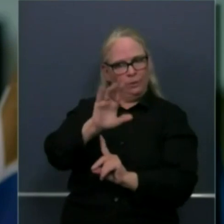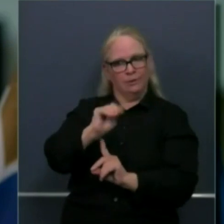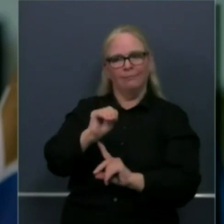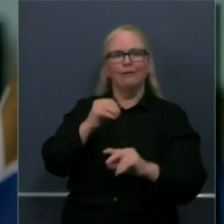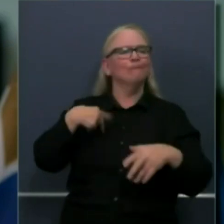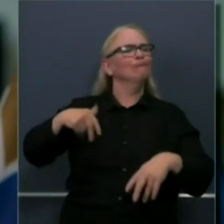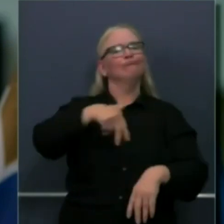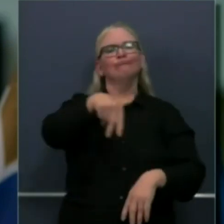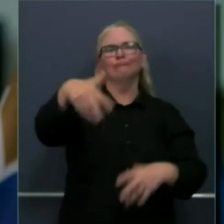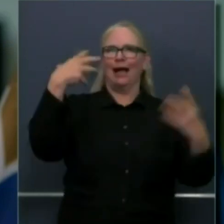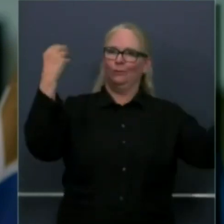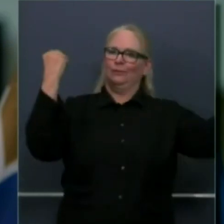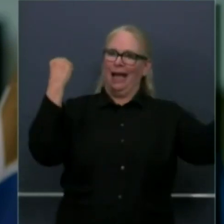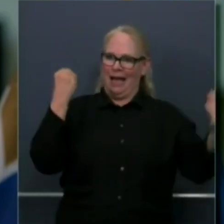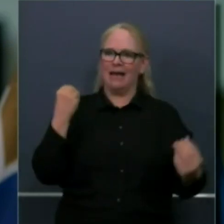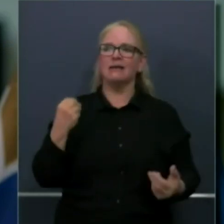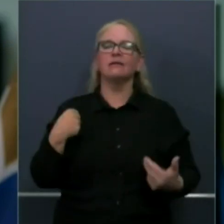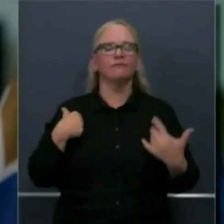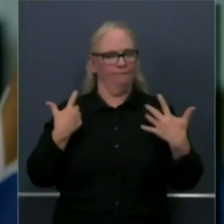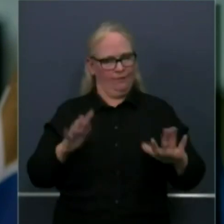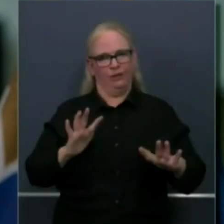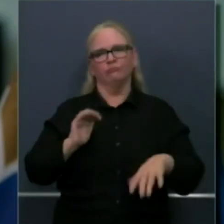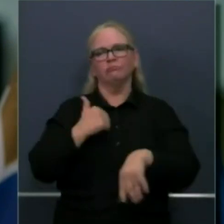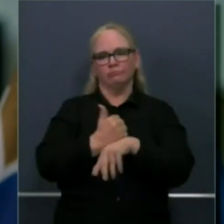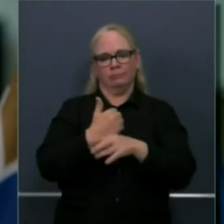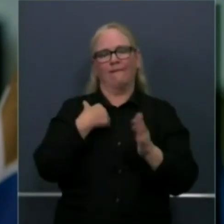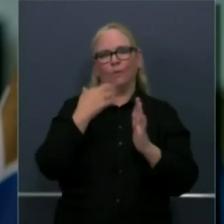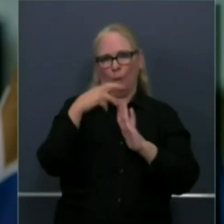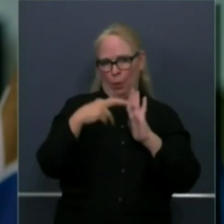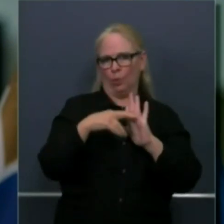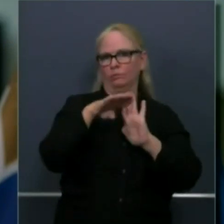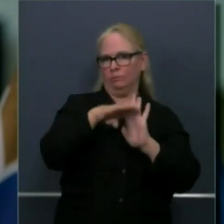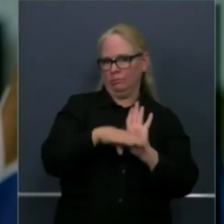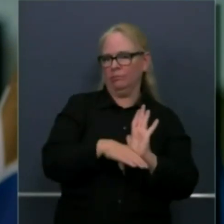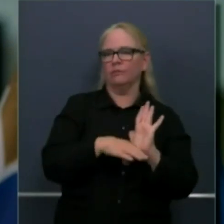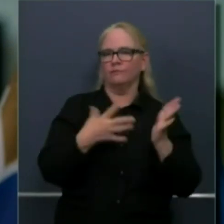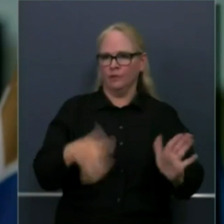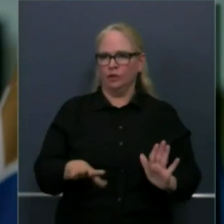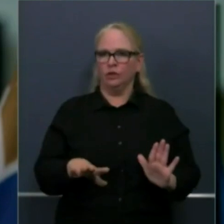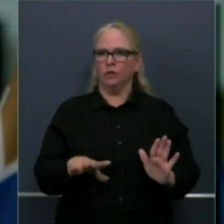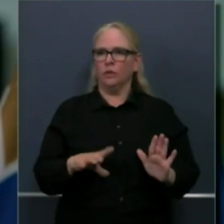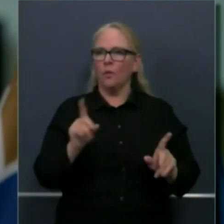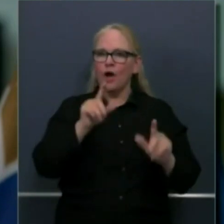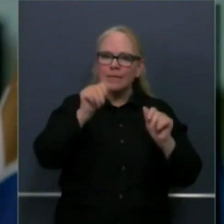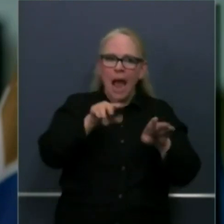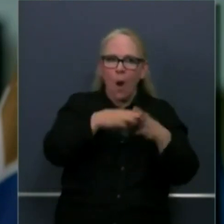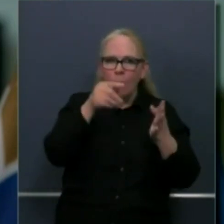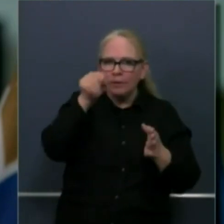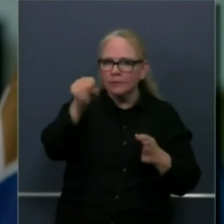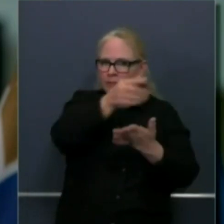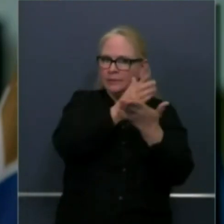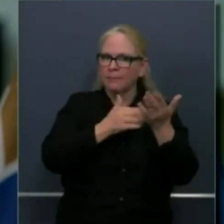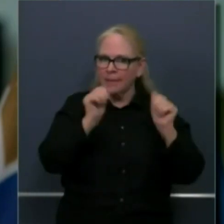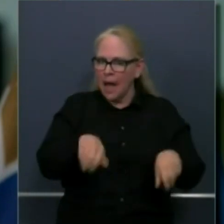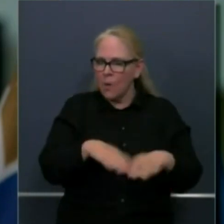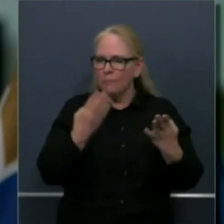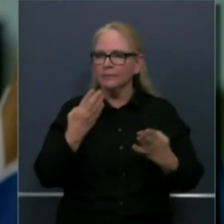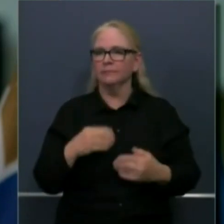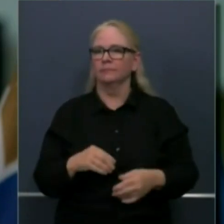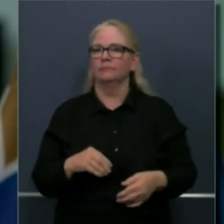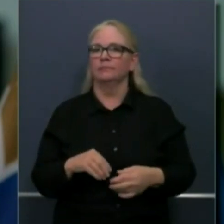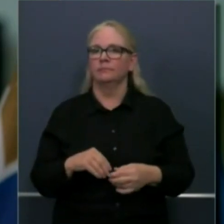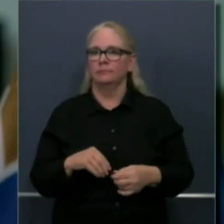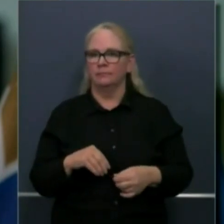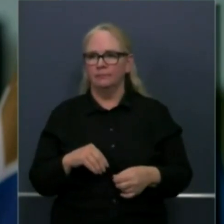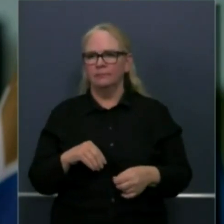of outdoor museums we provide similarly guidelines for car washes and for